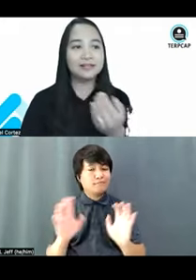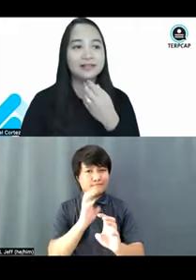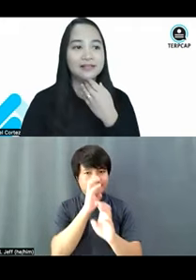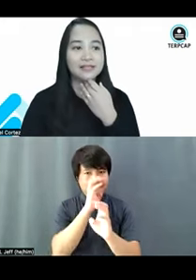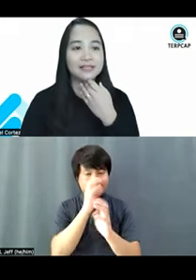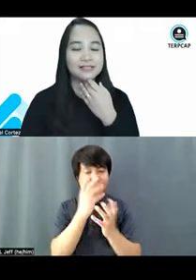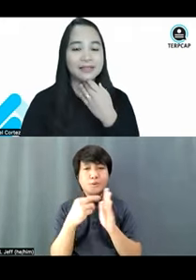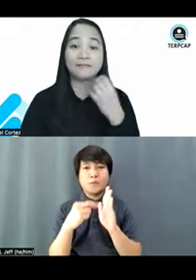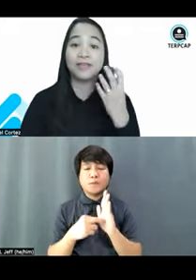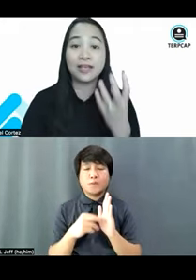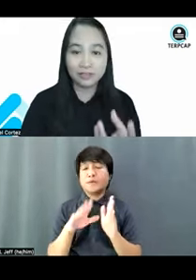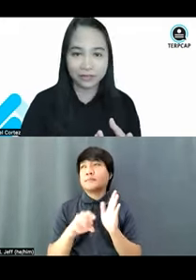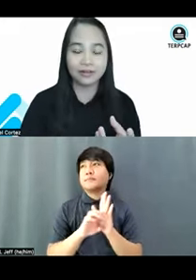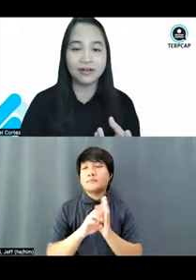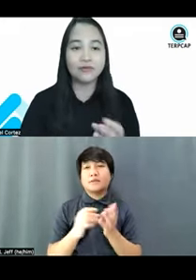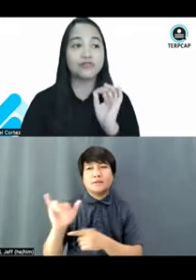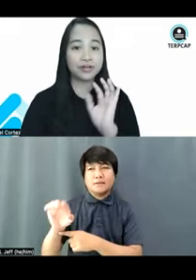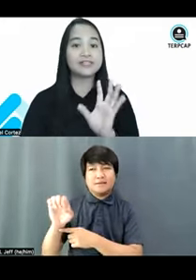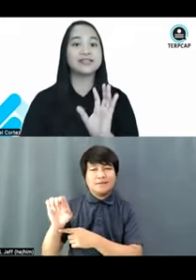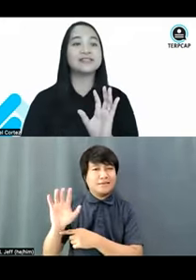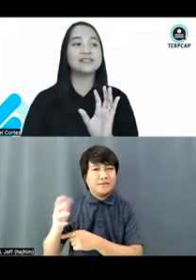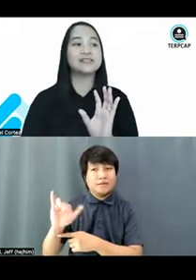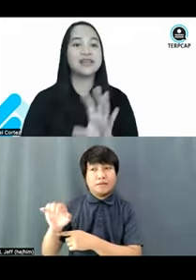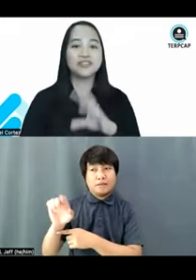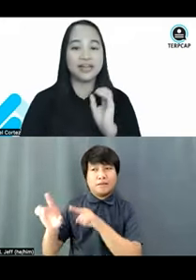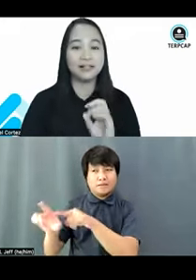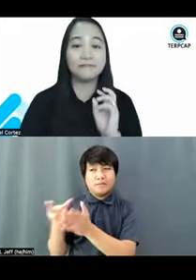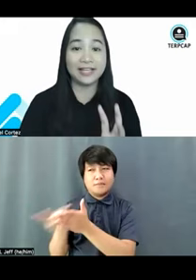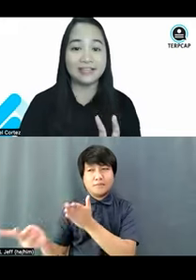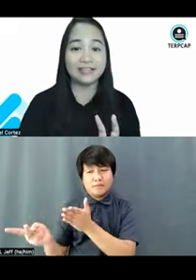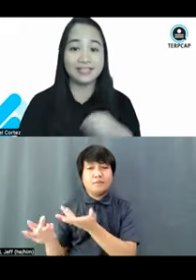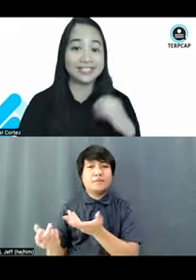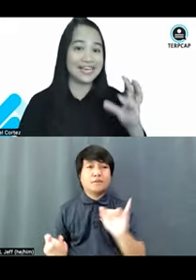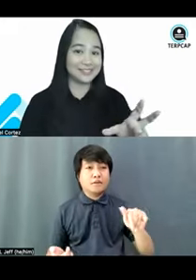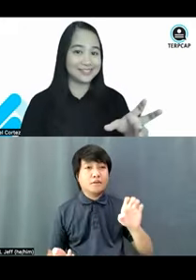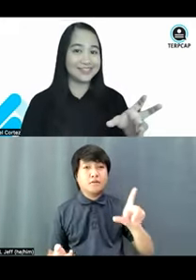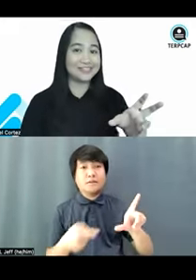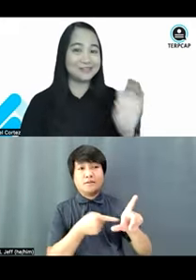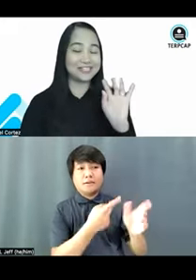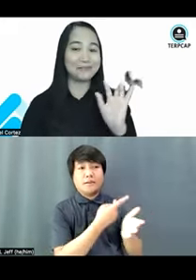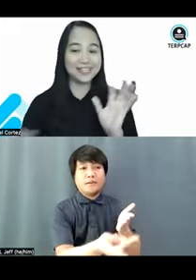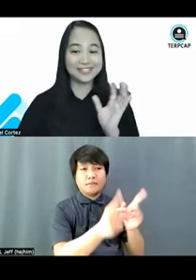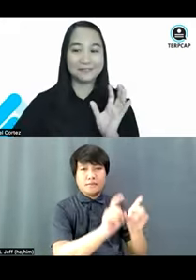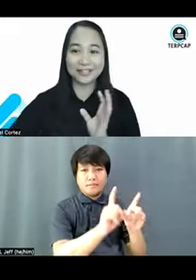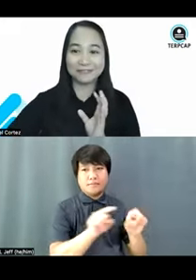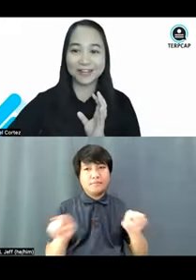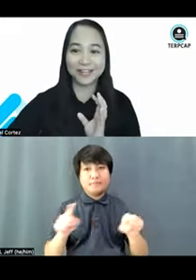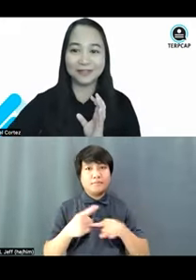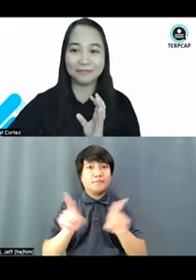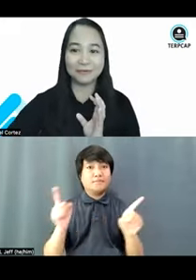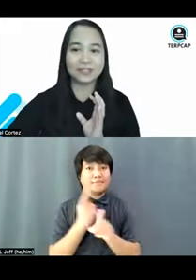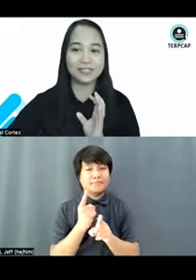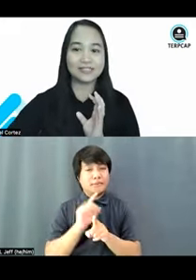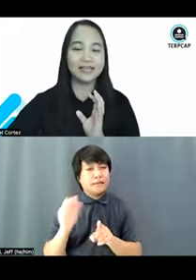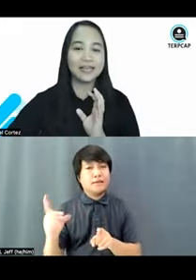Jael is a failure versus Jael failed the test. So, it's quite different, right?